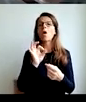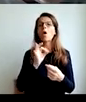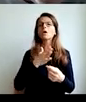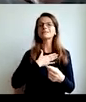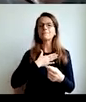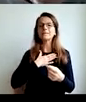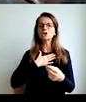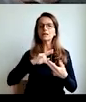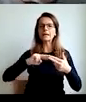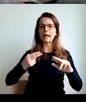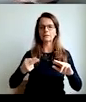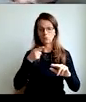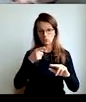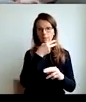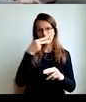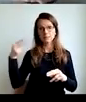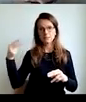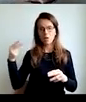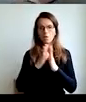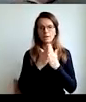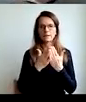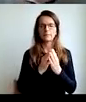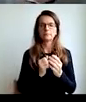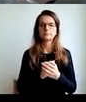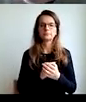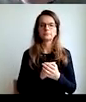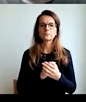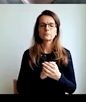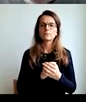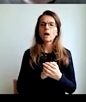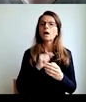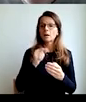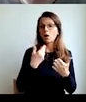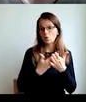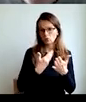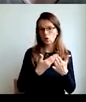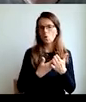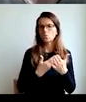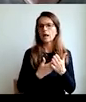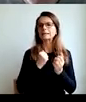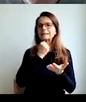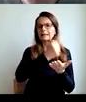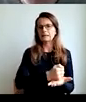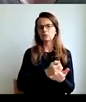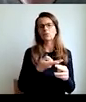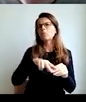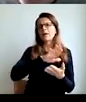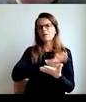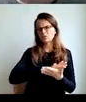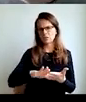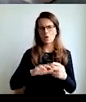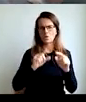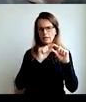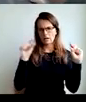followed, Richard Dawkins wrote about selfie gin,